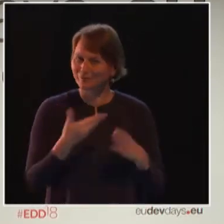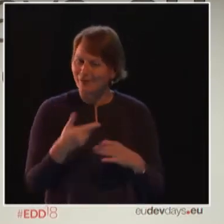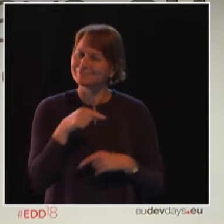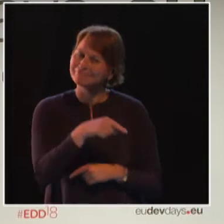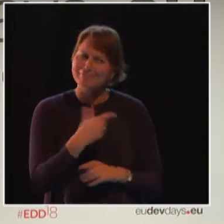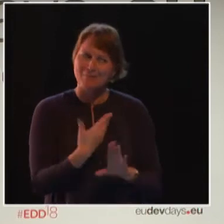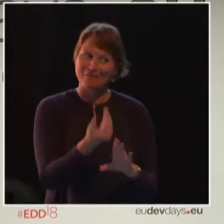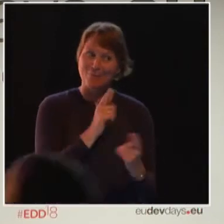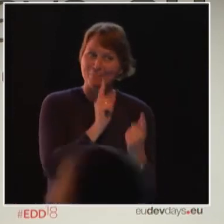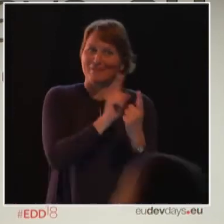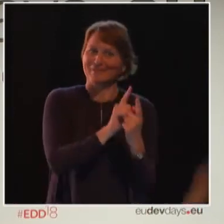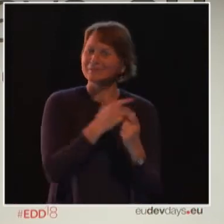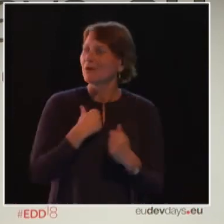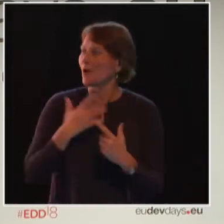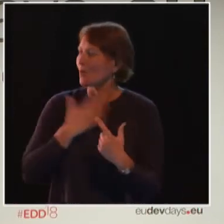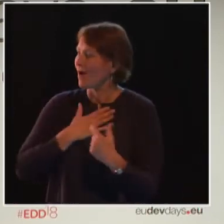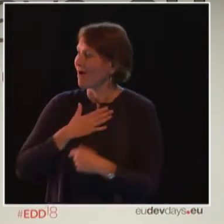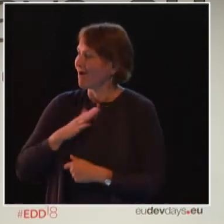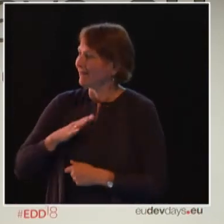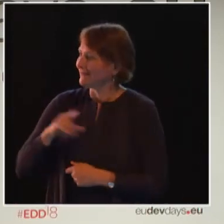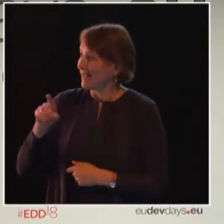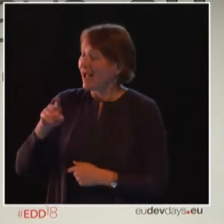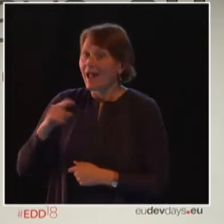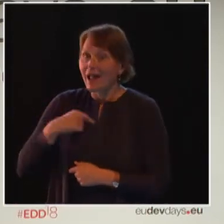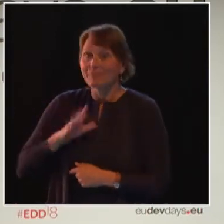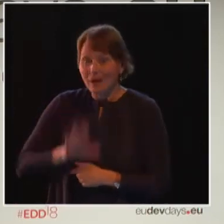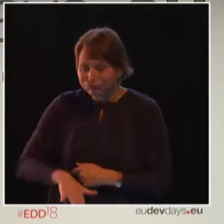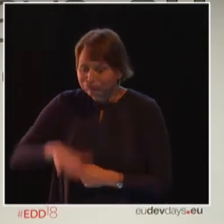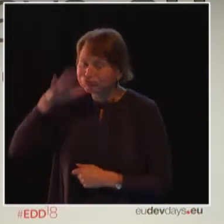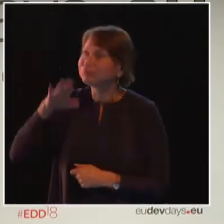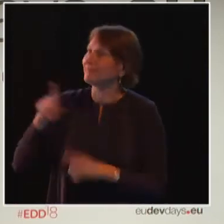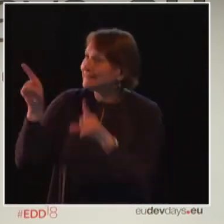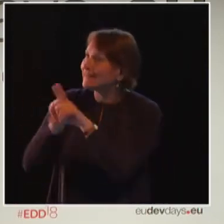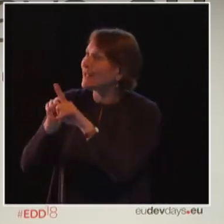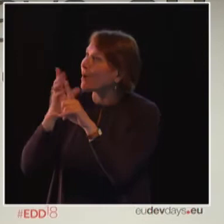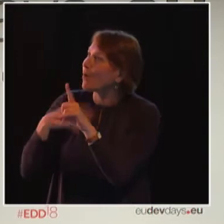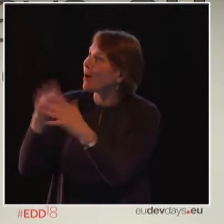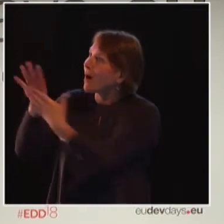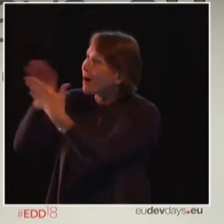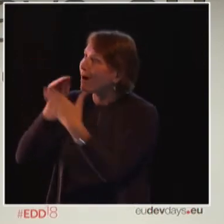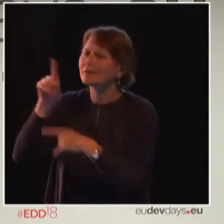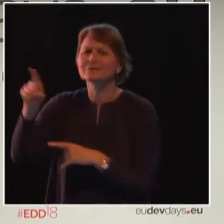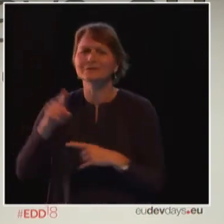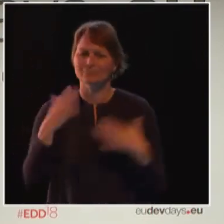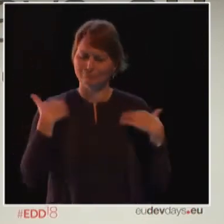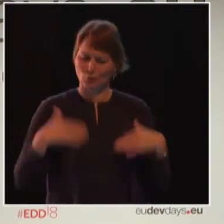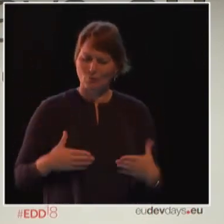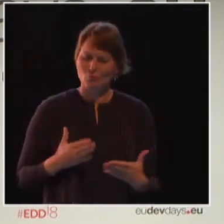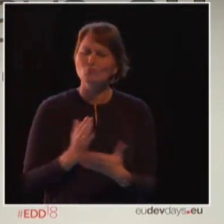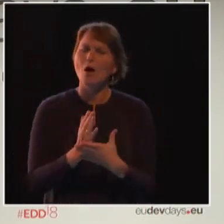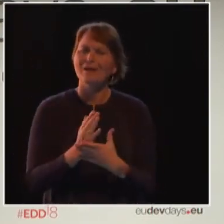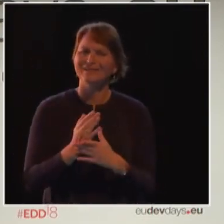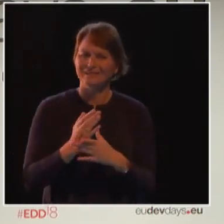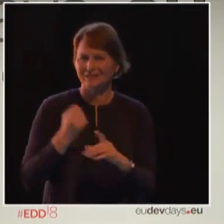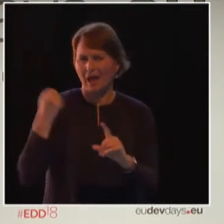aspire to be like her when we grow up, right? Jaha is a women's rights activist from the Gambia and a